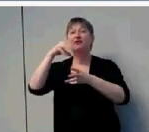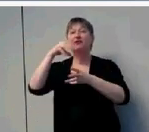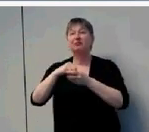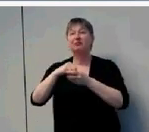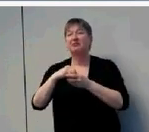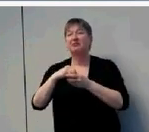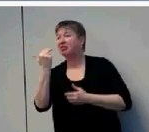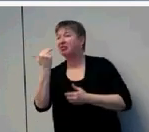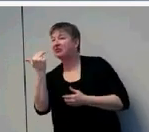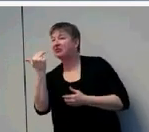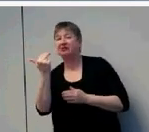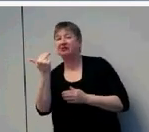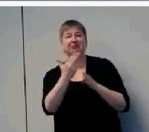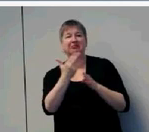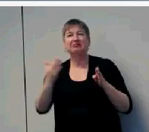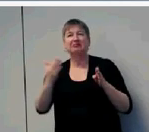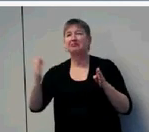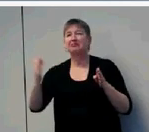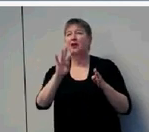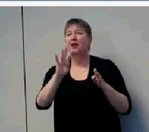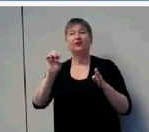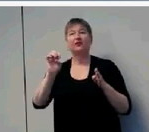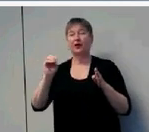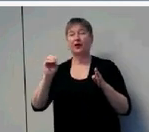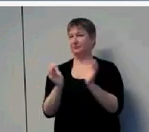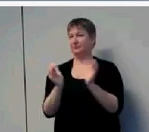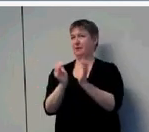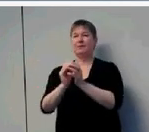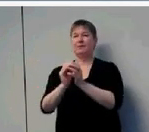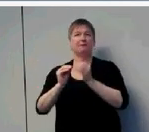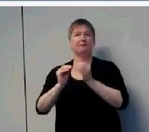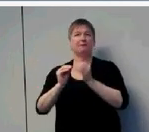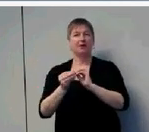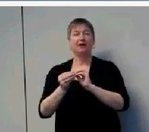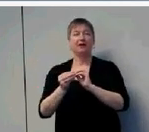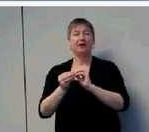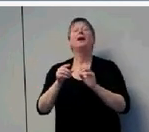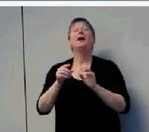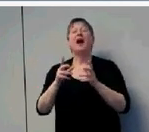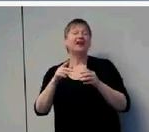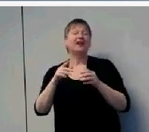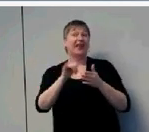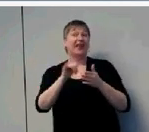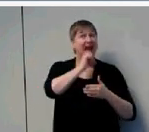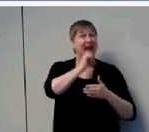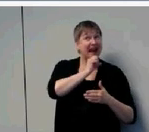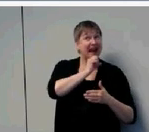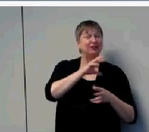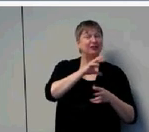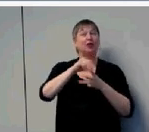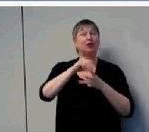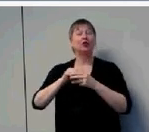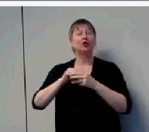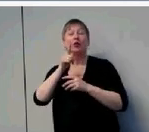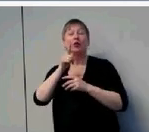40. And also, they invariably include school-age children. So we don't know much